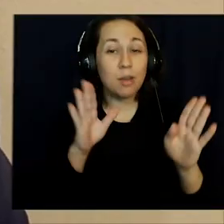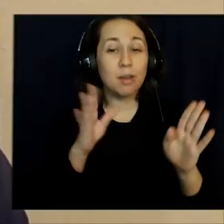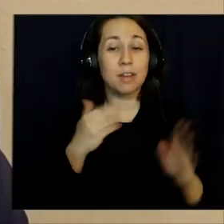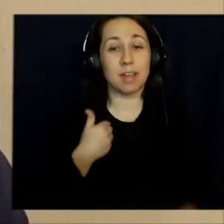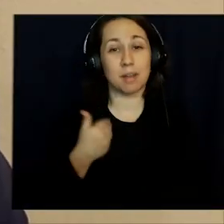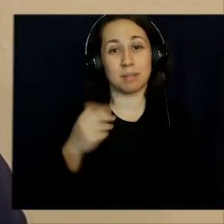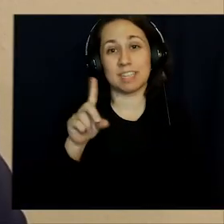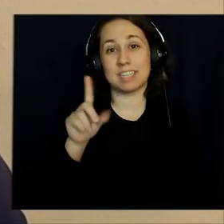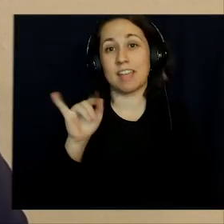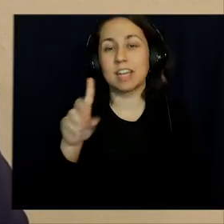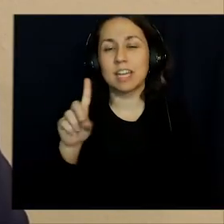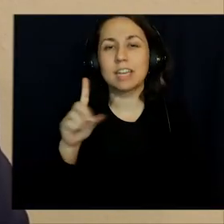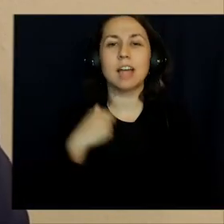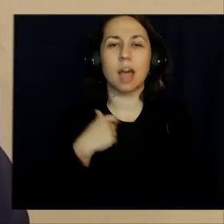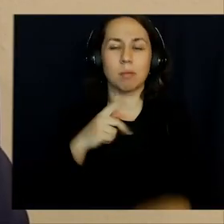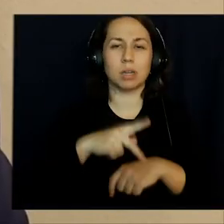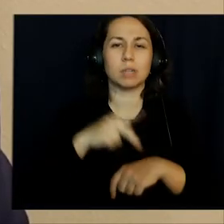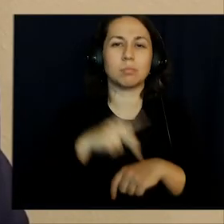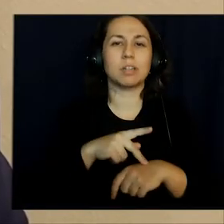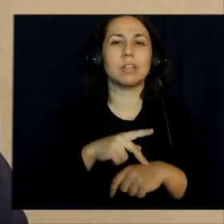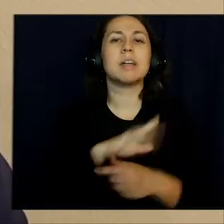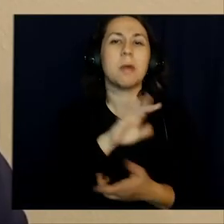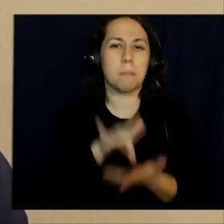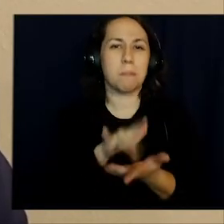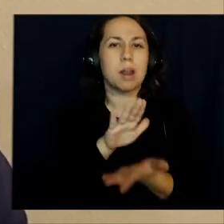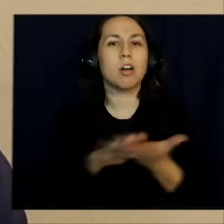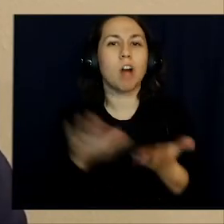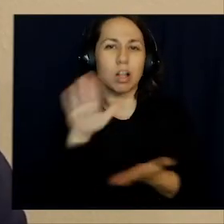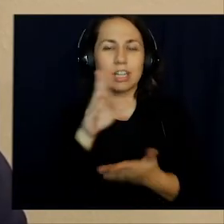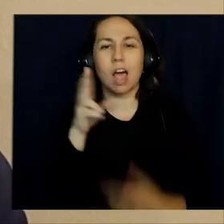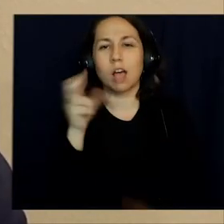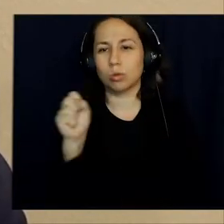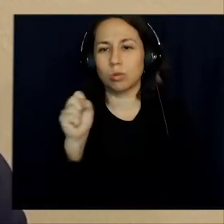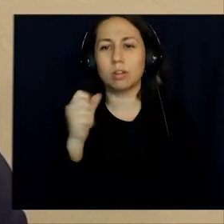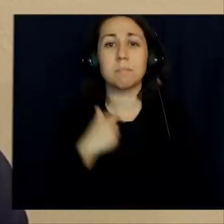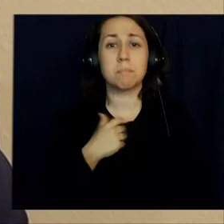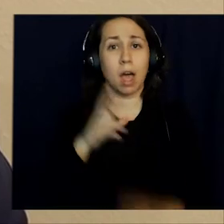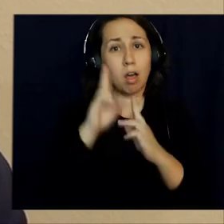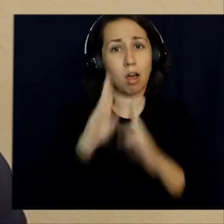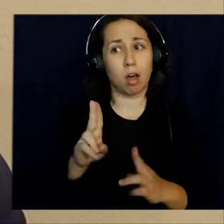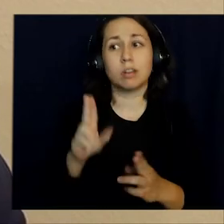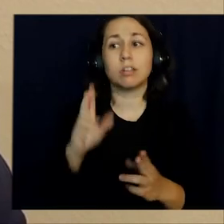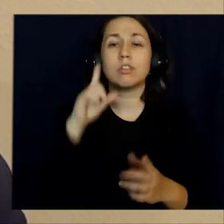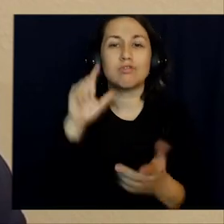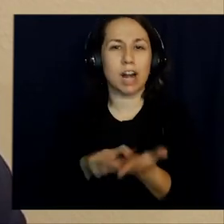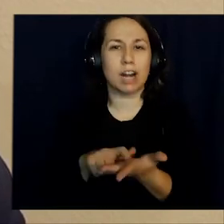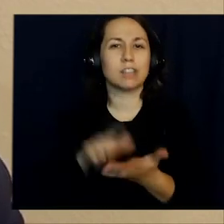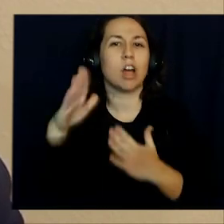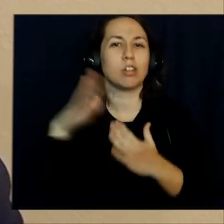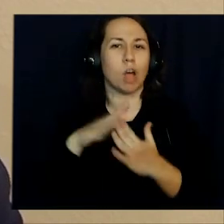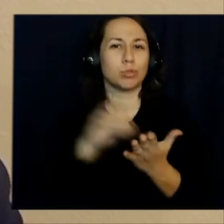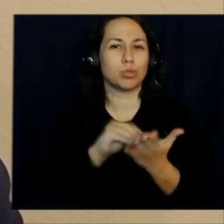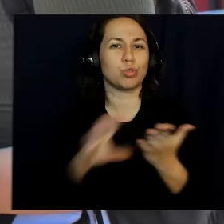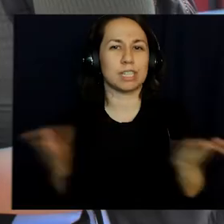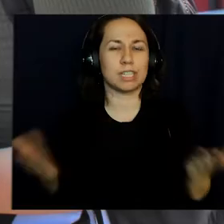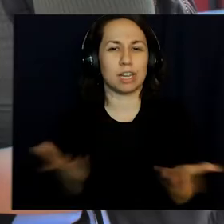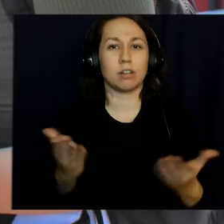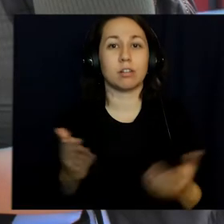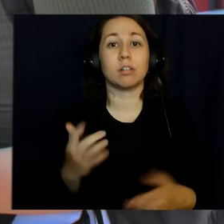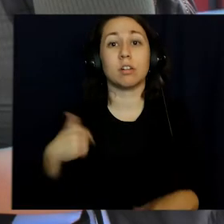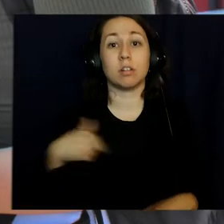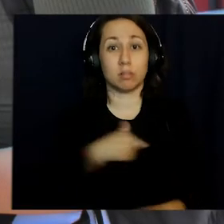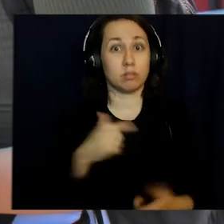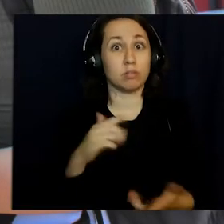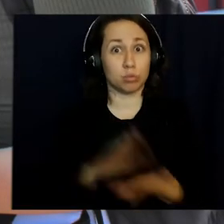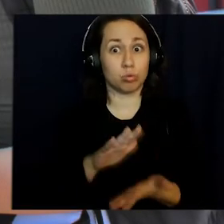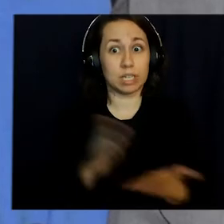Hello, I'm Damon Voigt, principal of Middle College High School, and it is my honor and privilege to recognize our top students tonight. At Middle